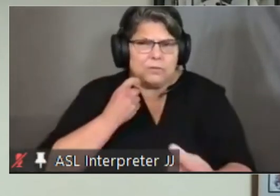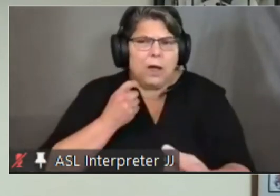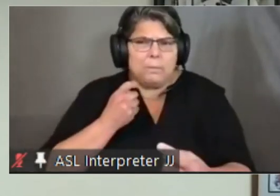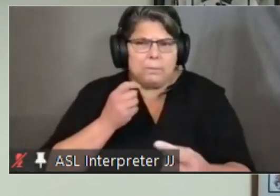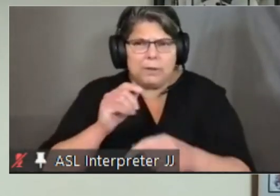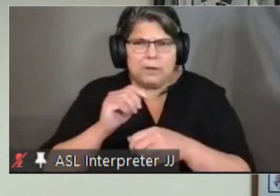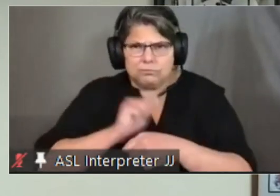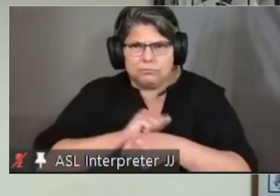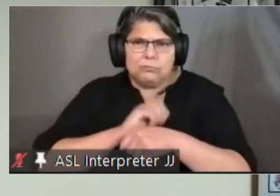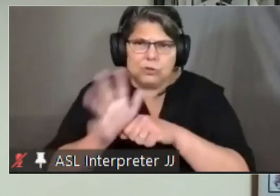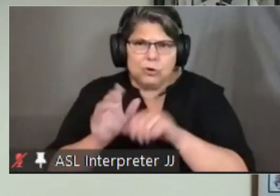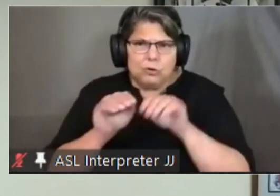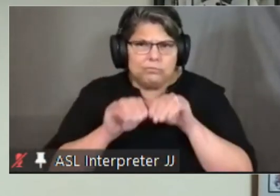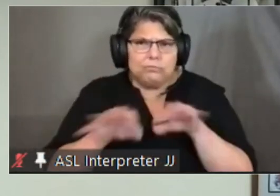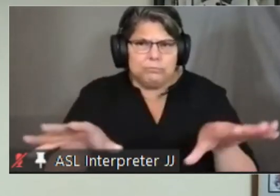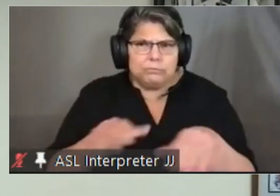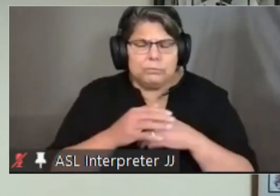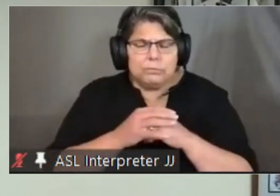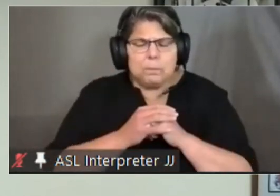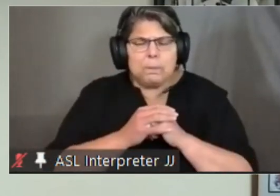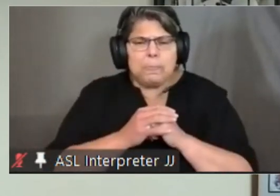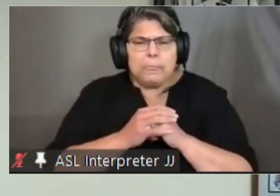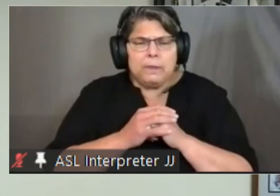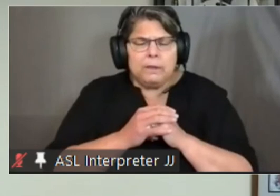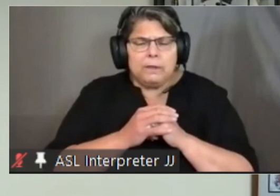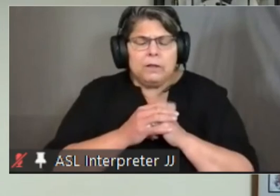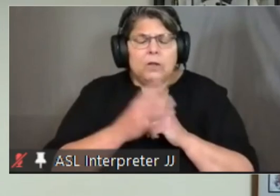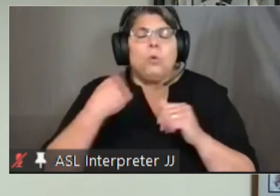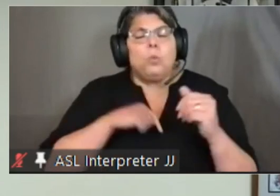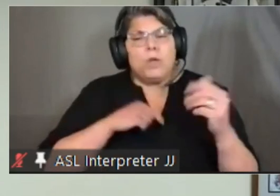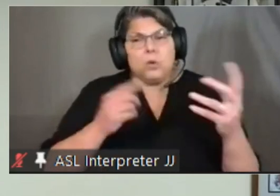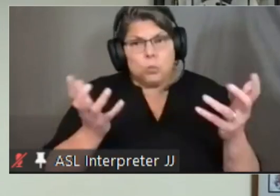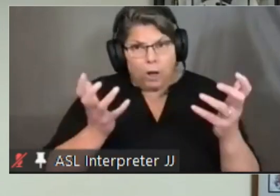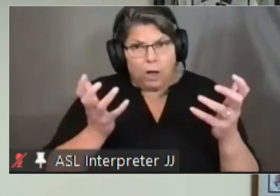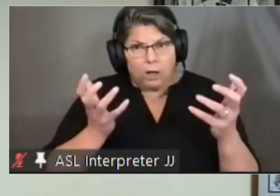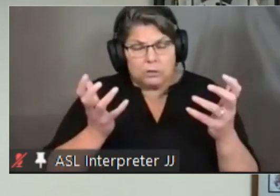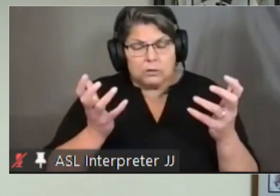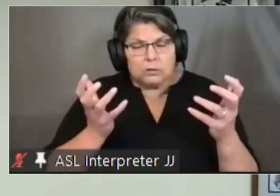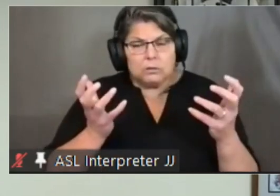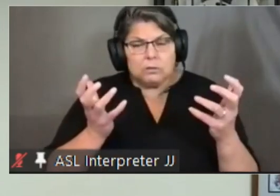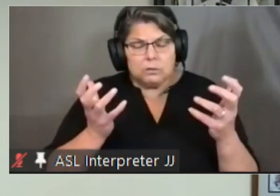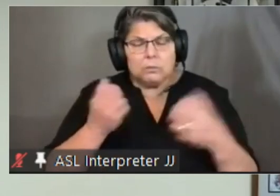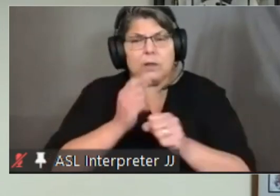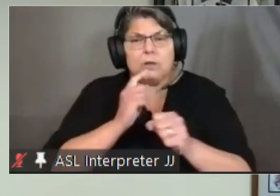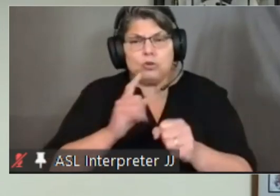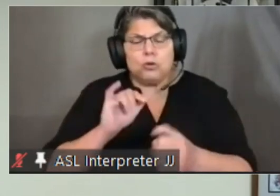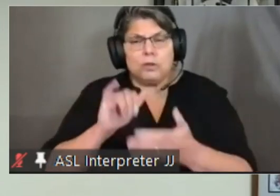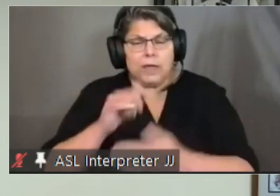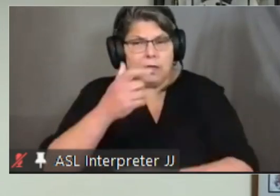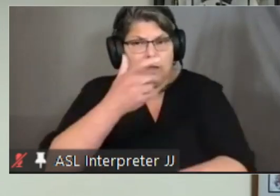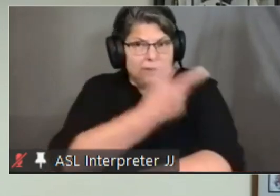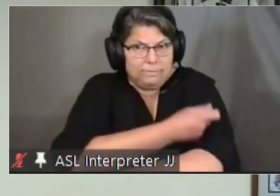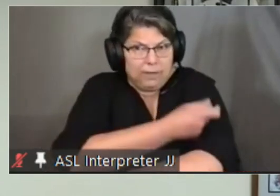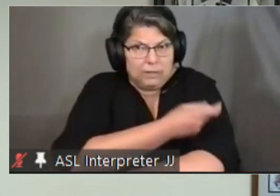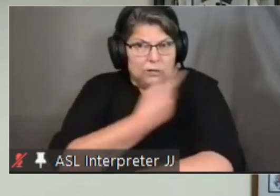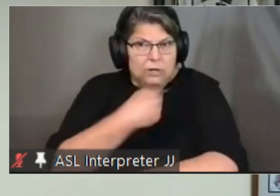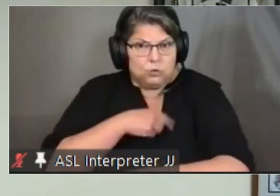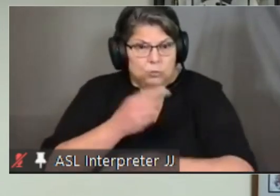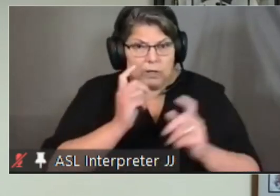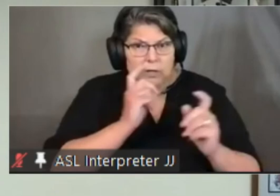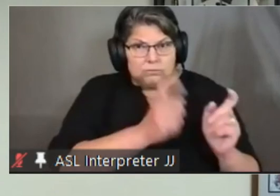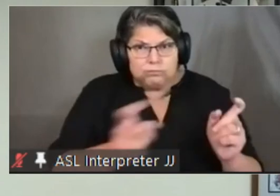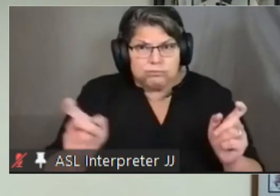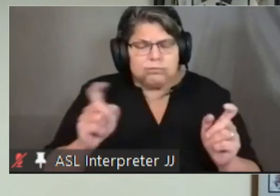pandemic um you know what we want to do is to make sure that the vaccines that we distribute are distributed